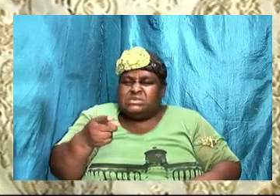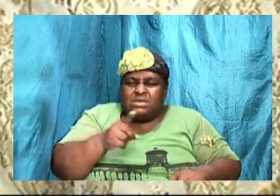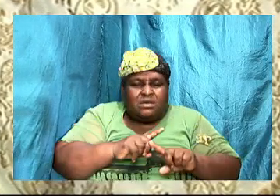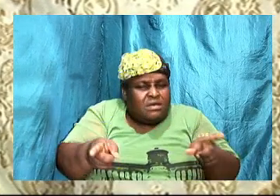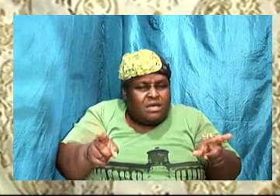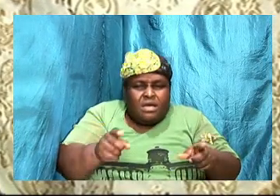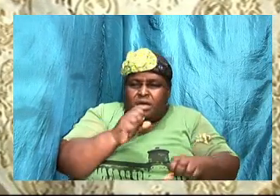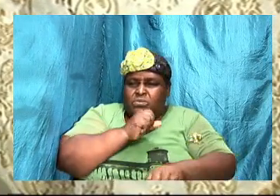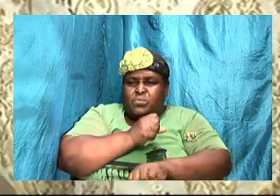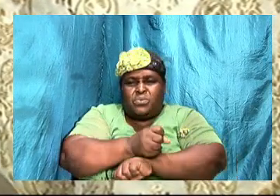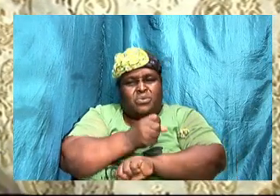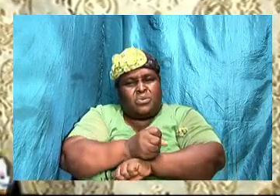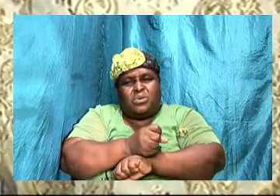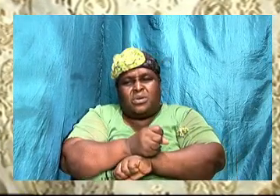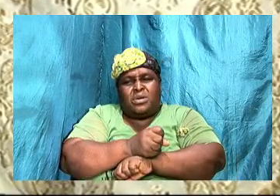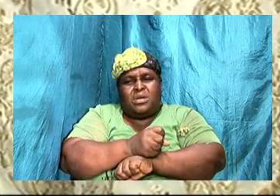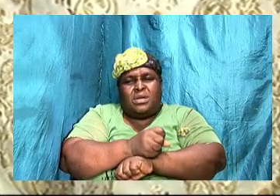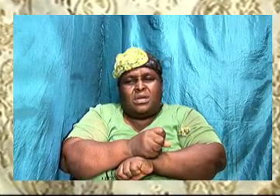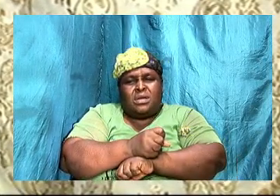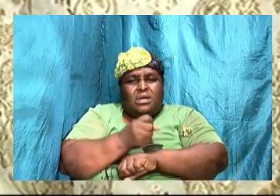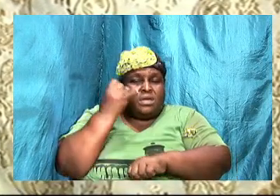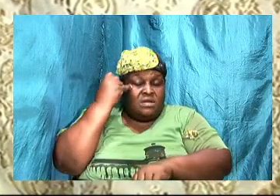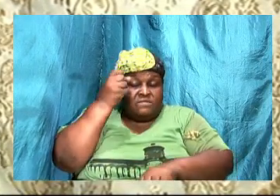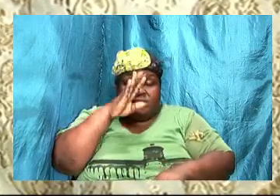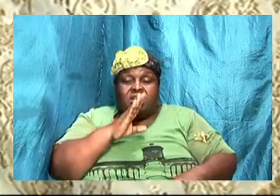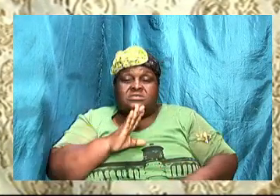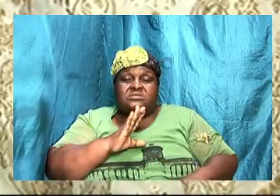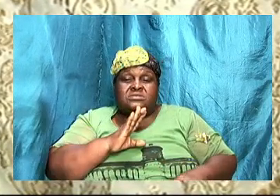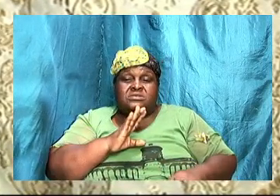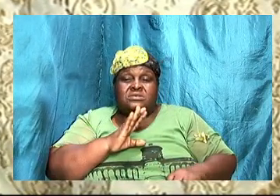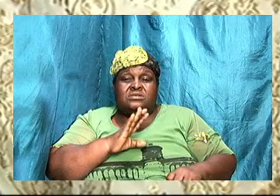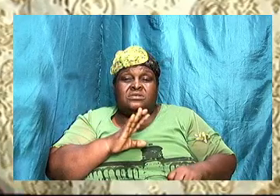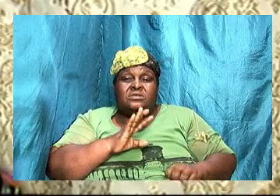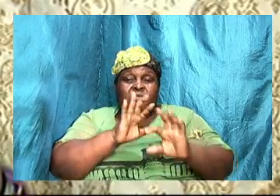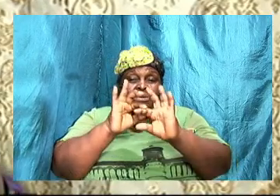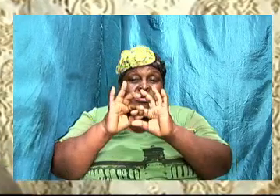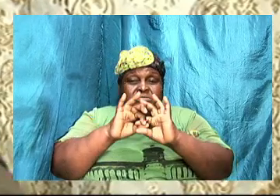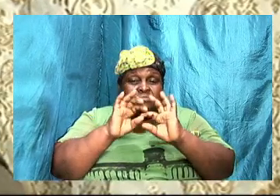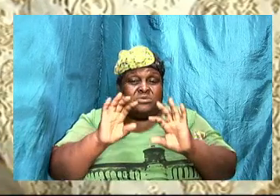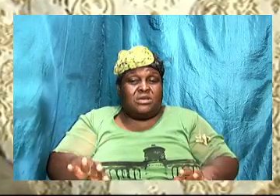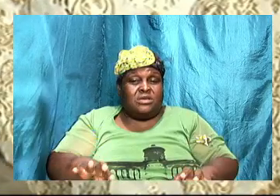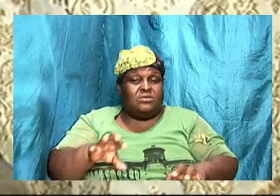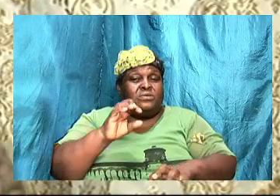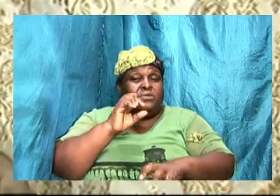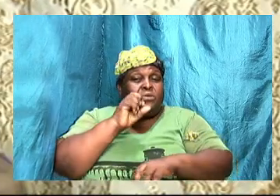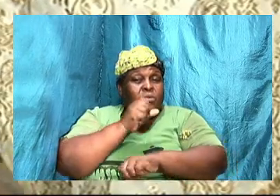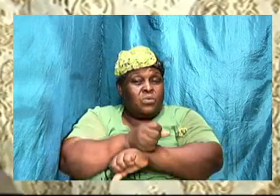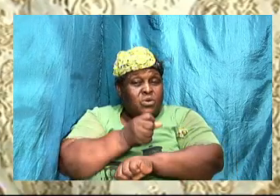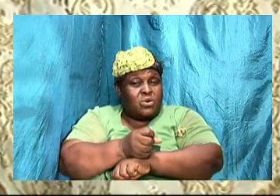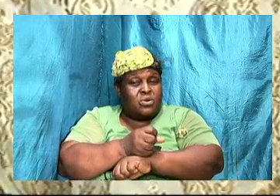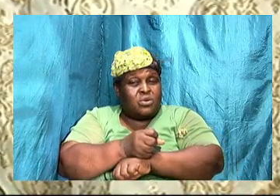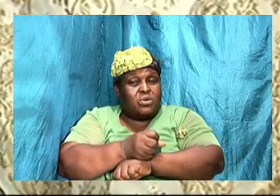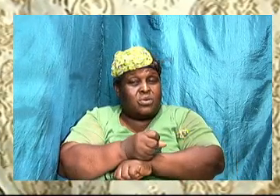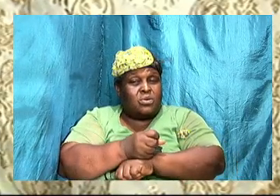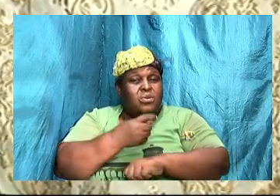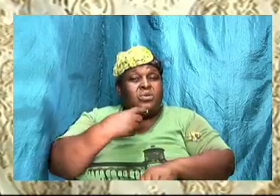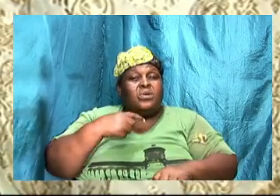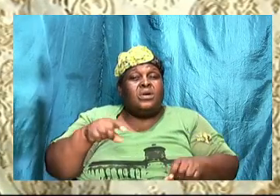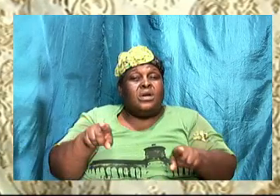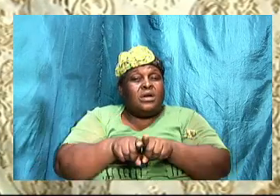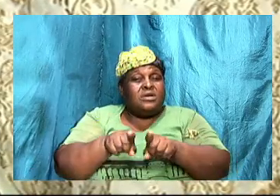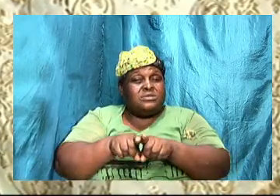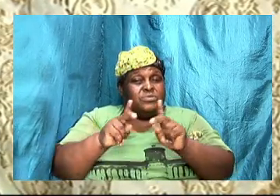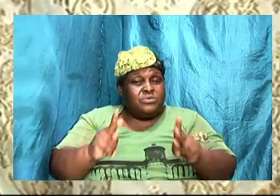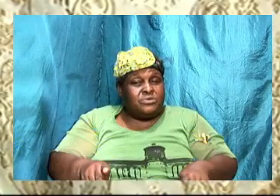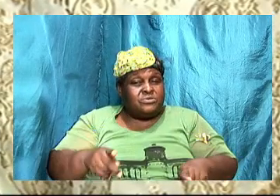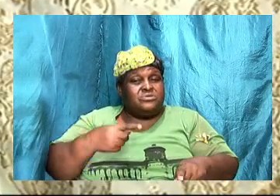If God said that it can work, then it can work. And as individuals, we must learn to take God by his words. And